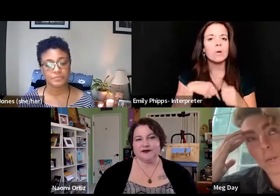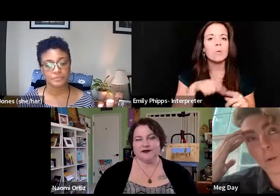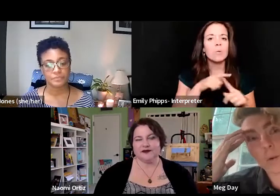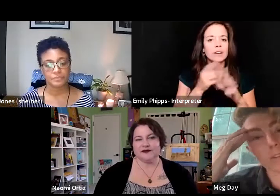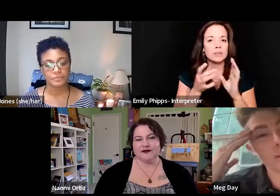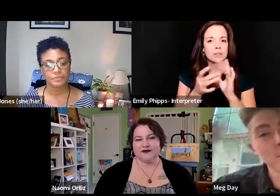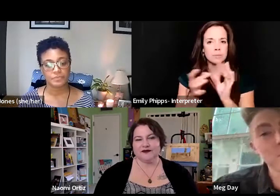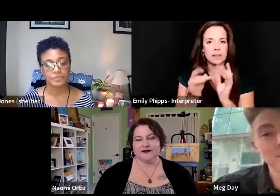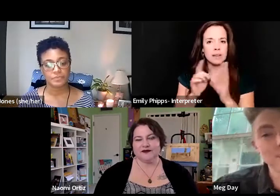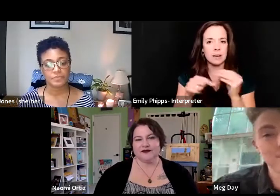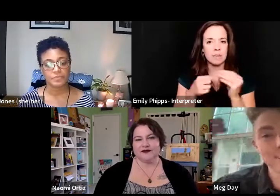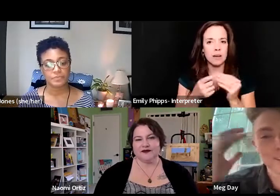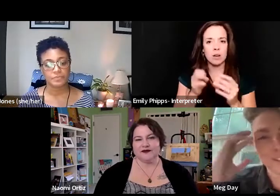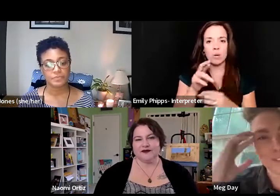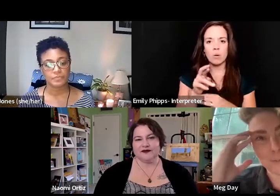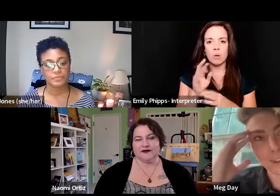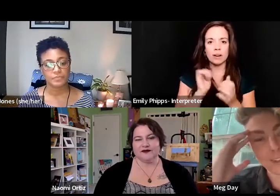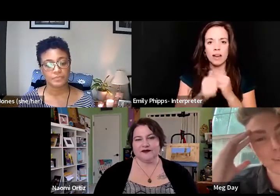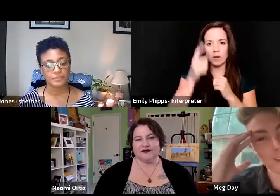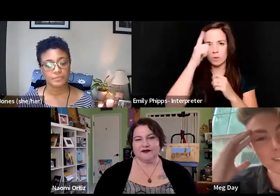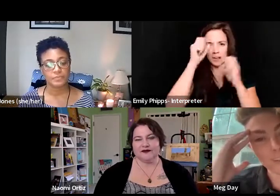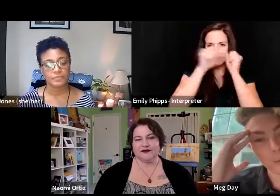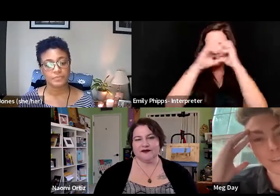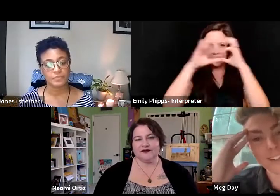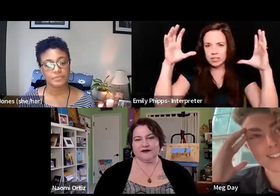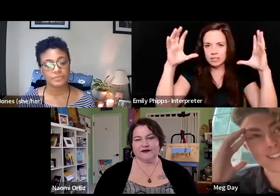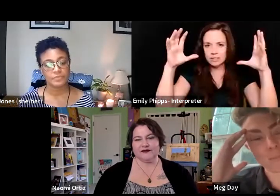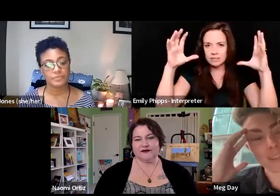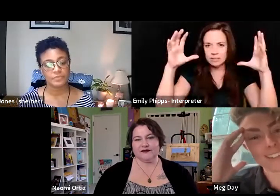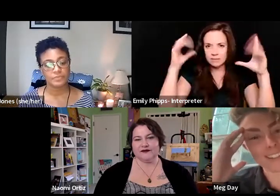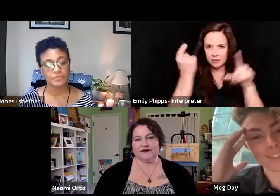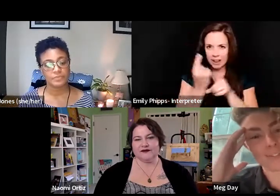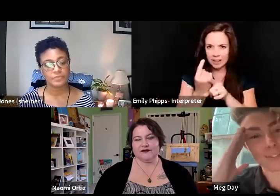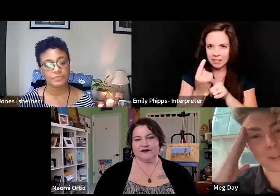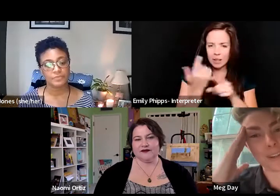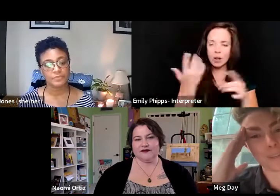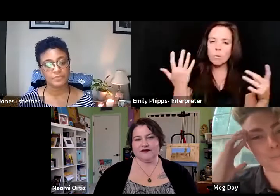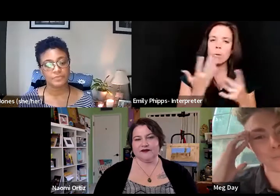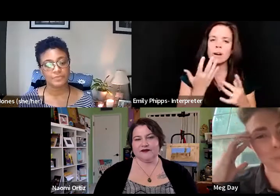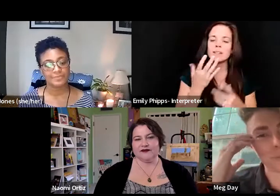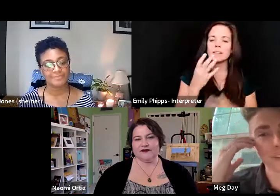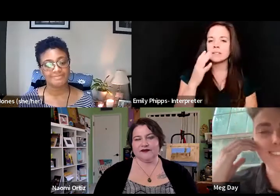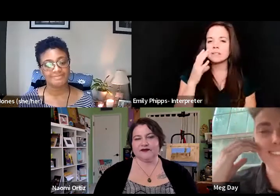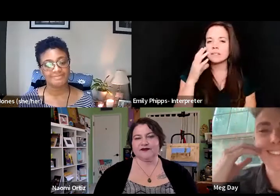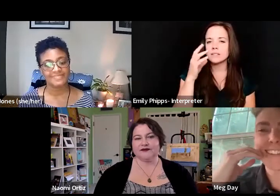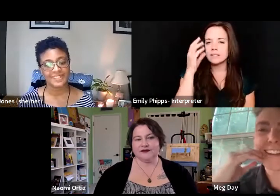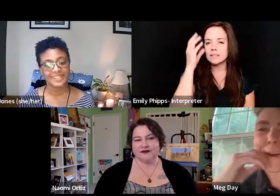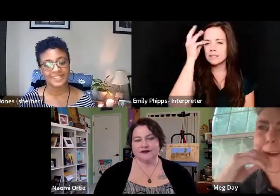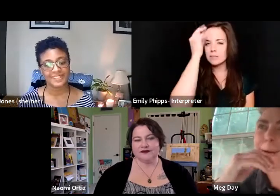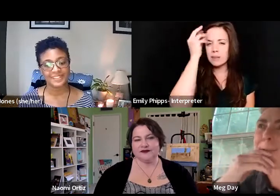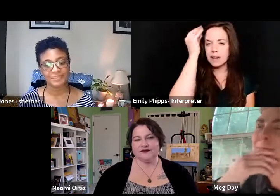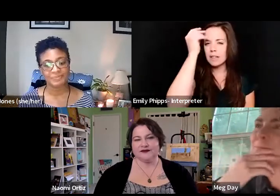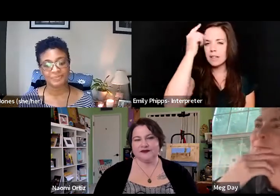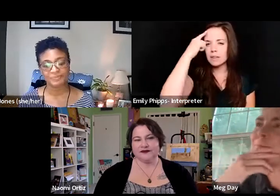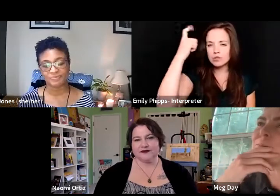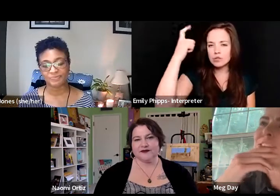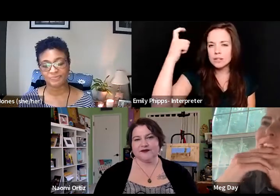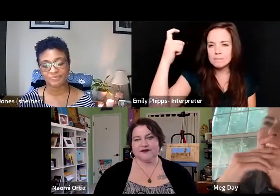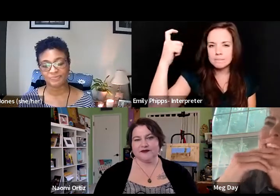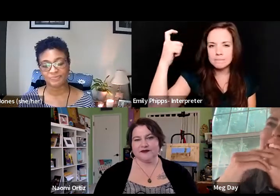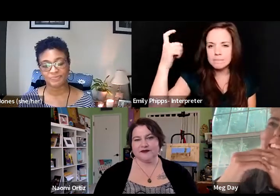um, or in the way that we envision, right? Like what is, what is the speculative dream? Like what is, um,